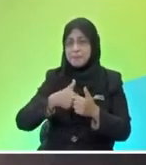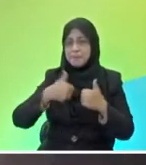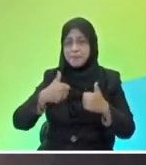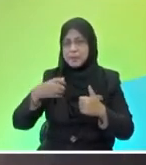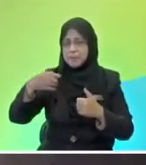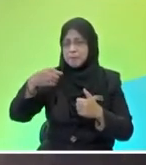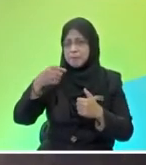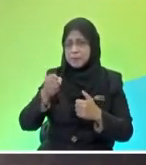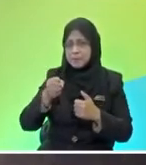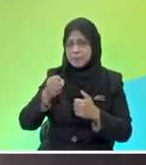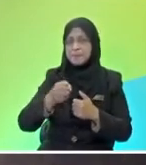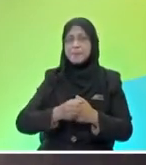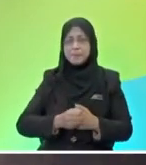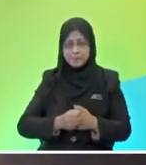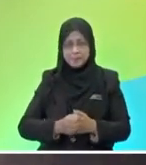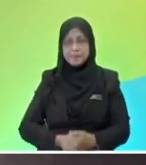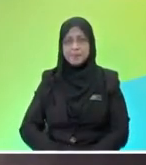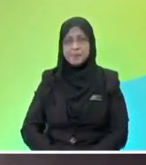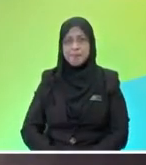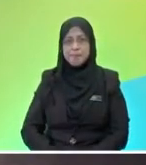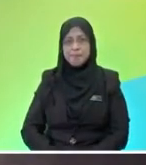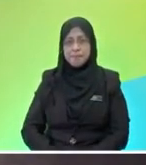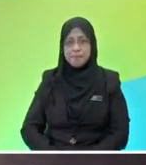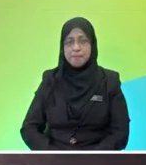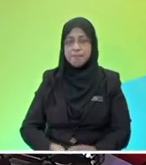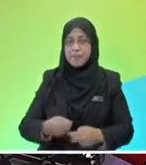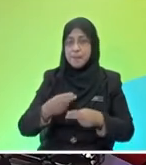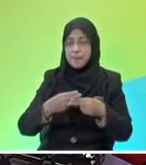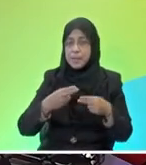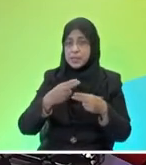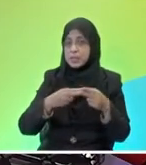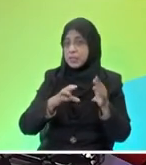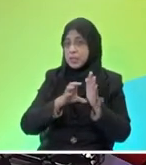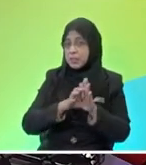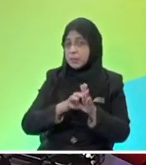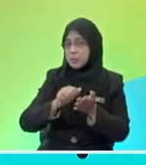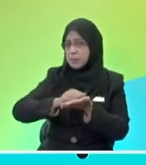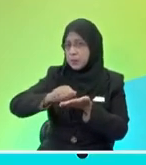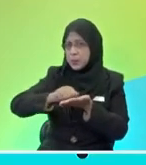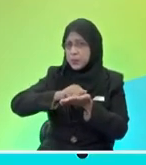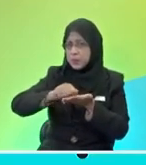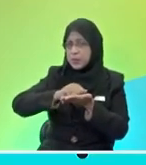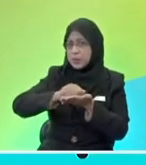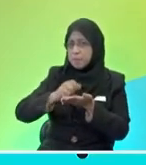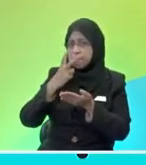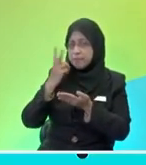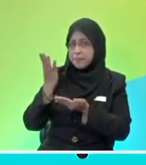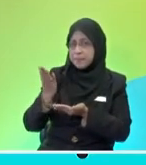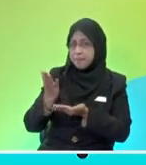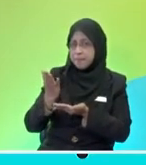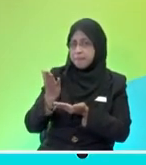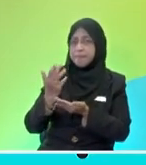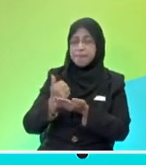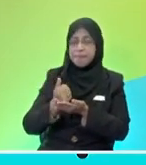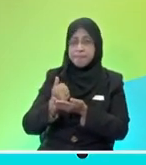and uh moving to the next example we have the brush as you can see from the slide